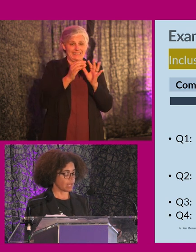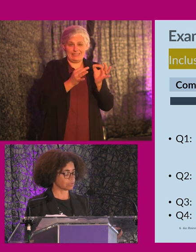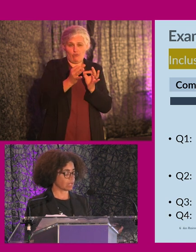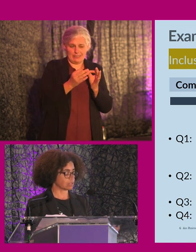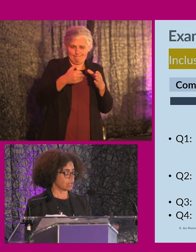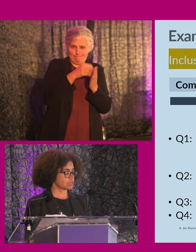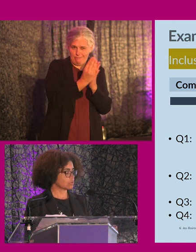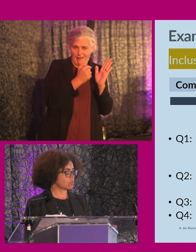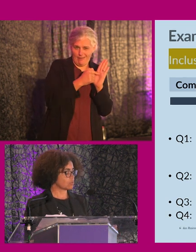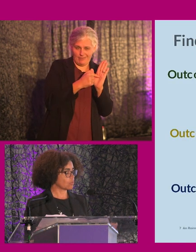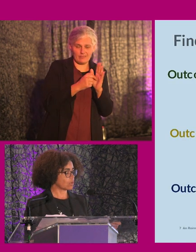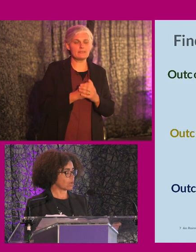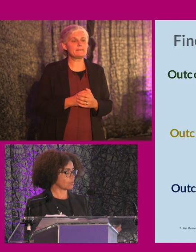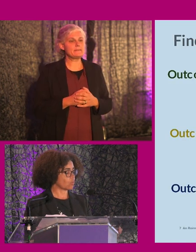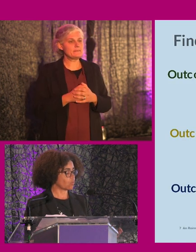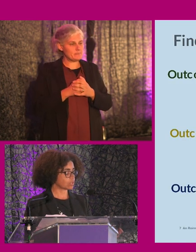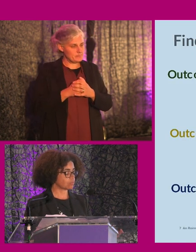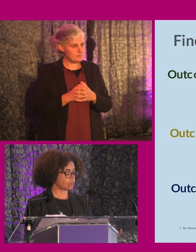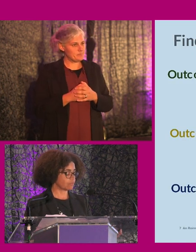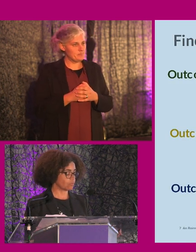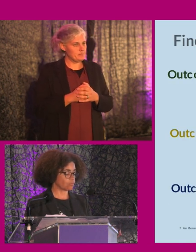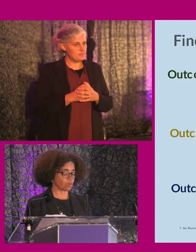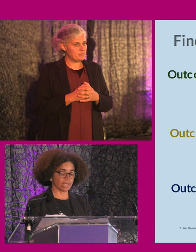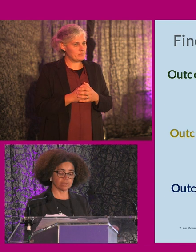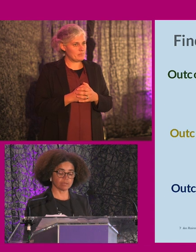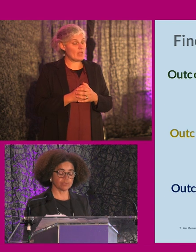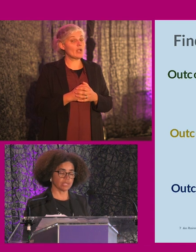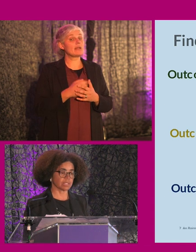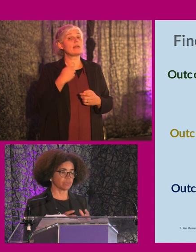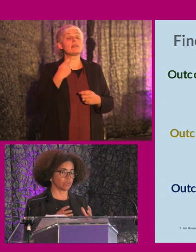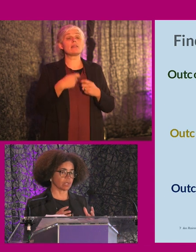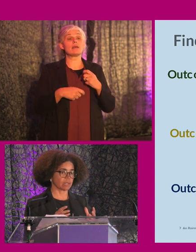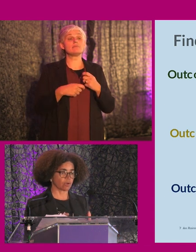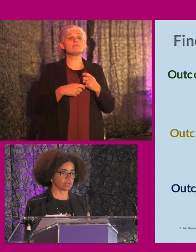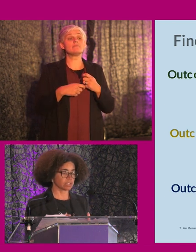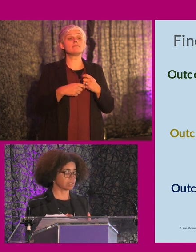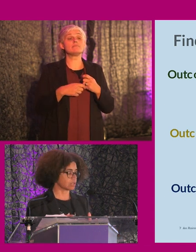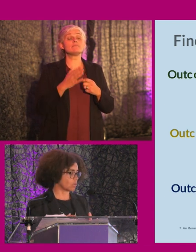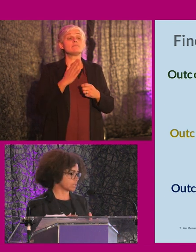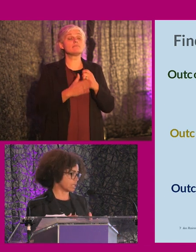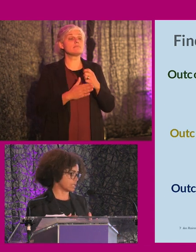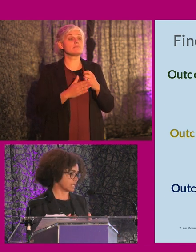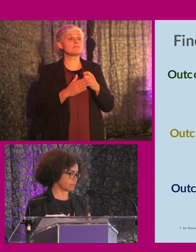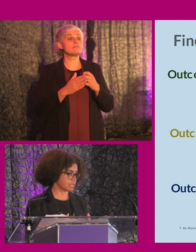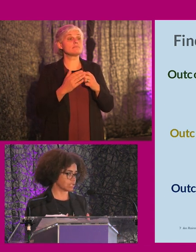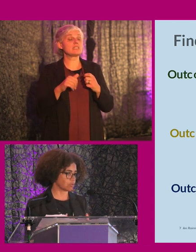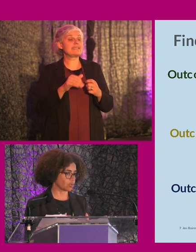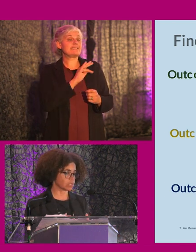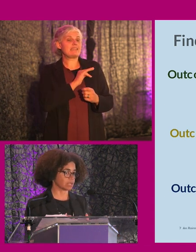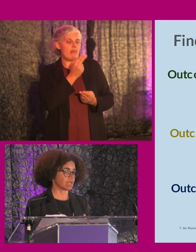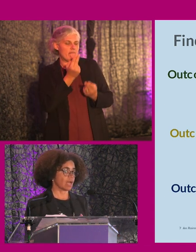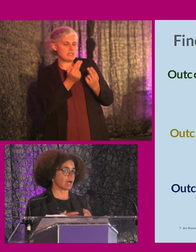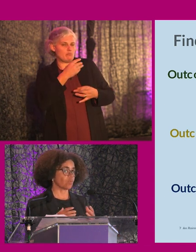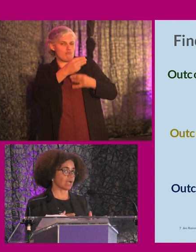as well. So, um, what, what, we've, what we ended up doing is we were kind of cognizant that it was a self-assessment